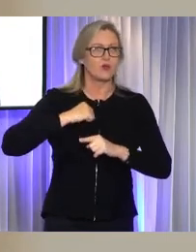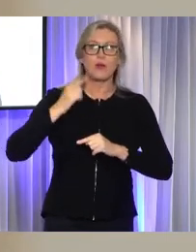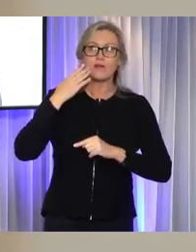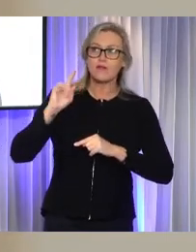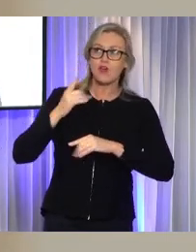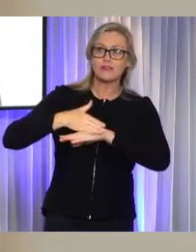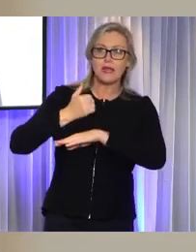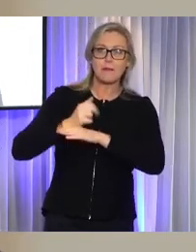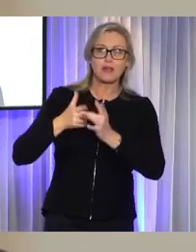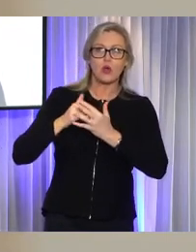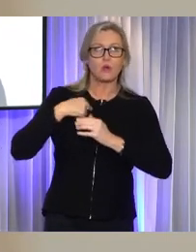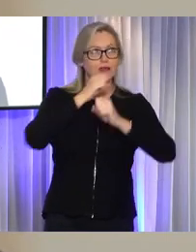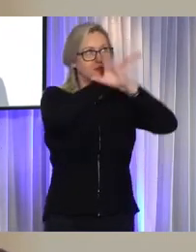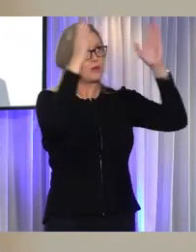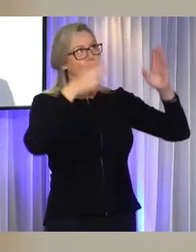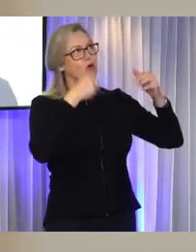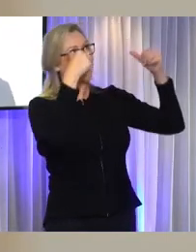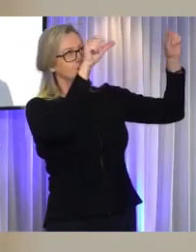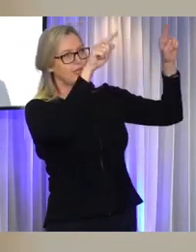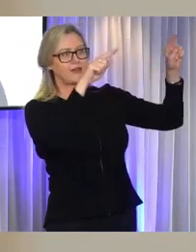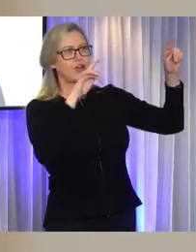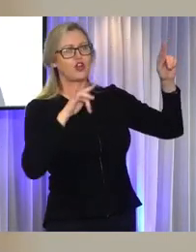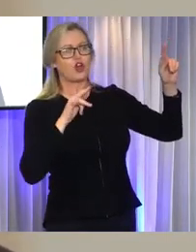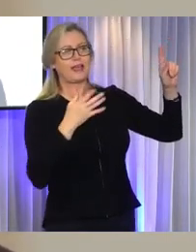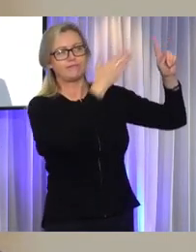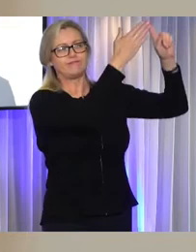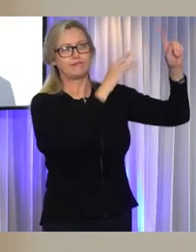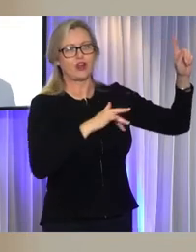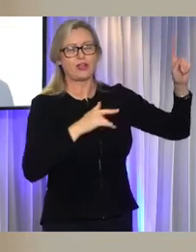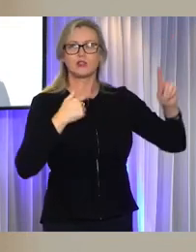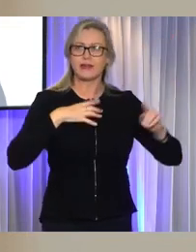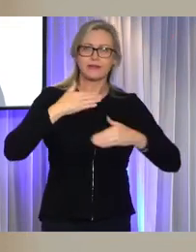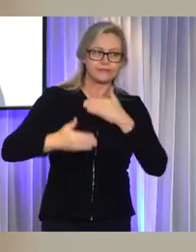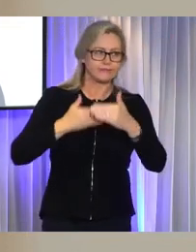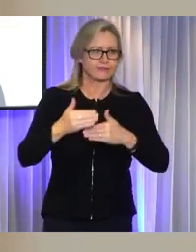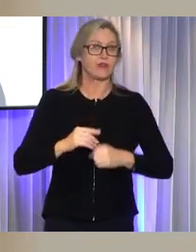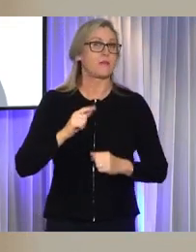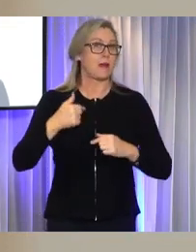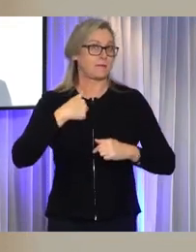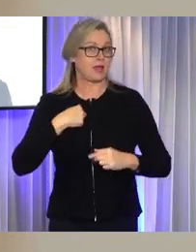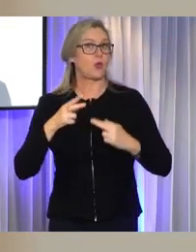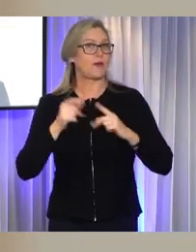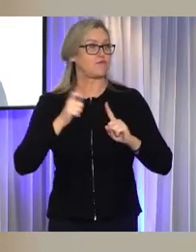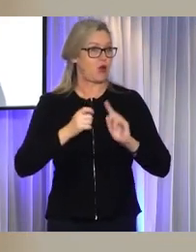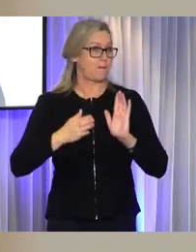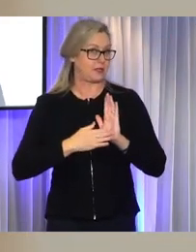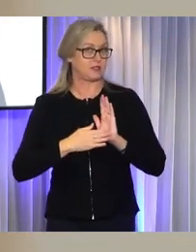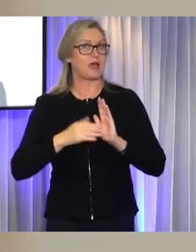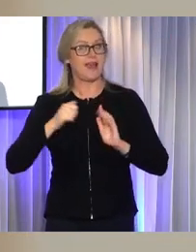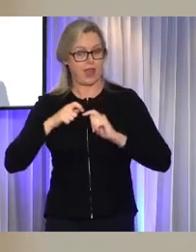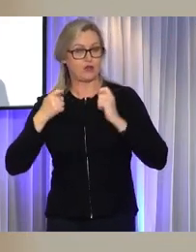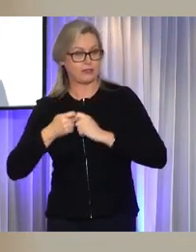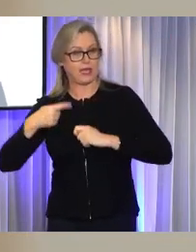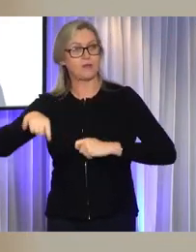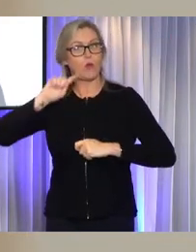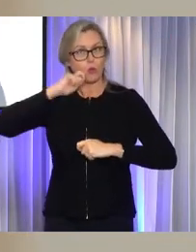assured, I and Minister Rishworth, indeed the whole Albanese team, will be taking the steps. We want to make up